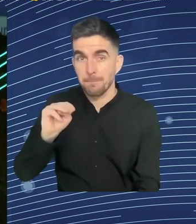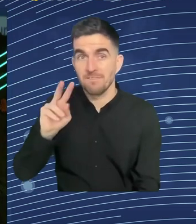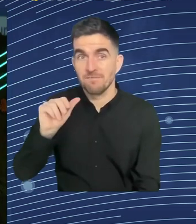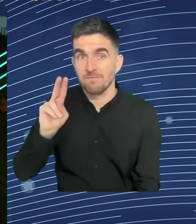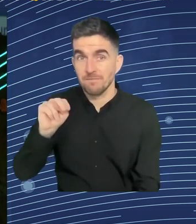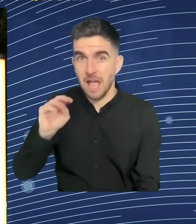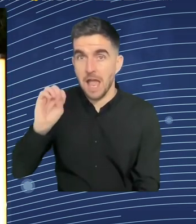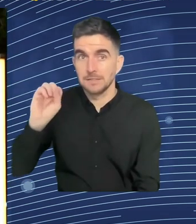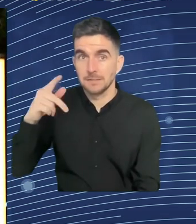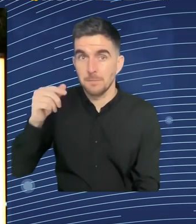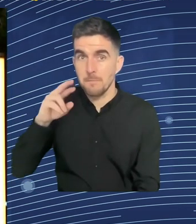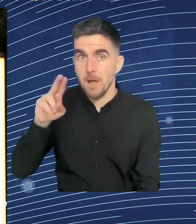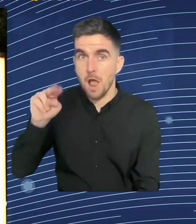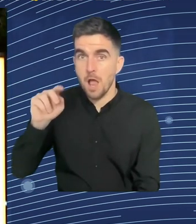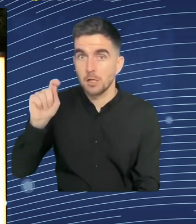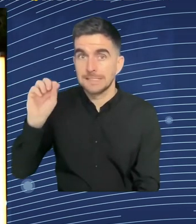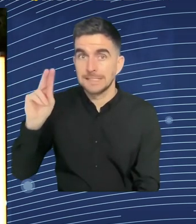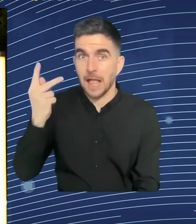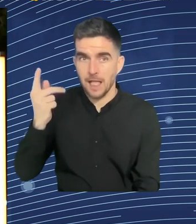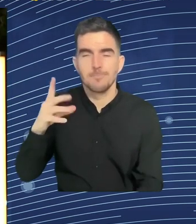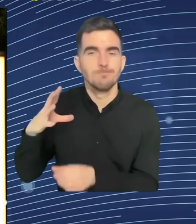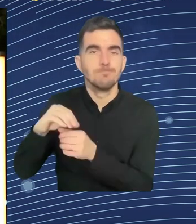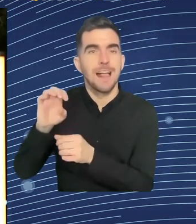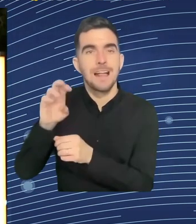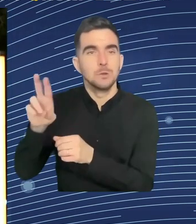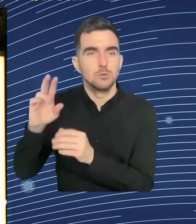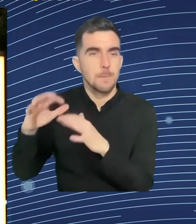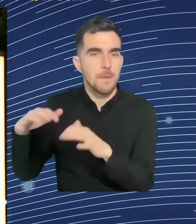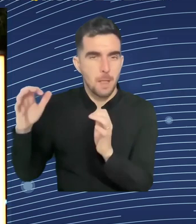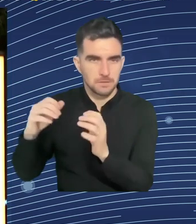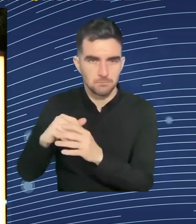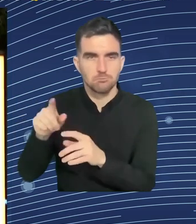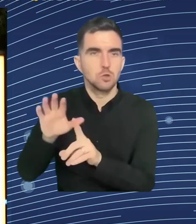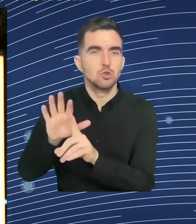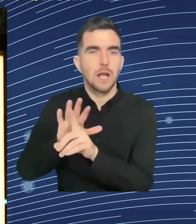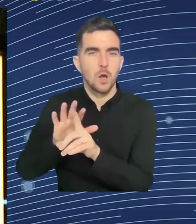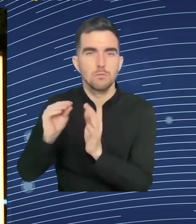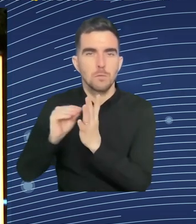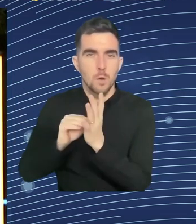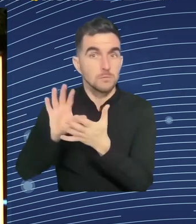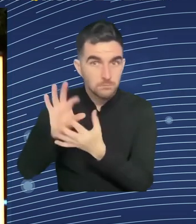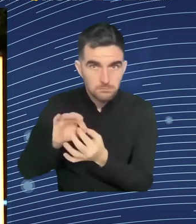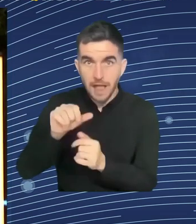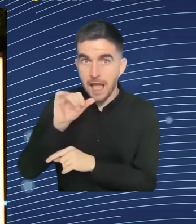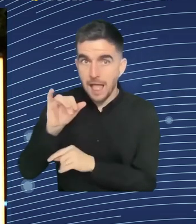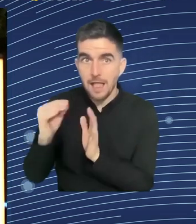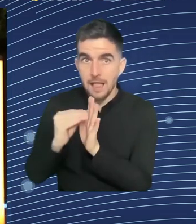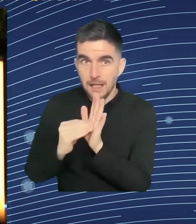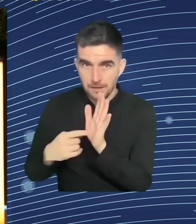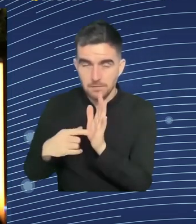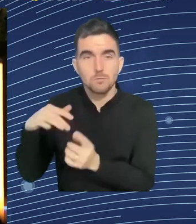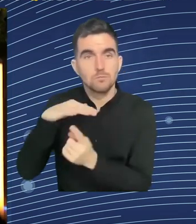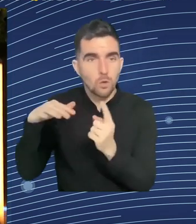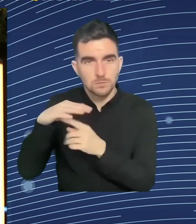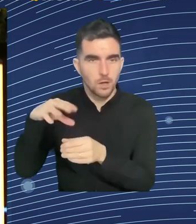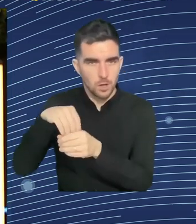General and Regional Director for Europe and Central Asia at the International Labour Organization, Ms. Beate Andres. Please give them a warm